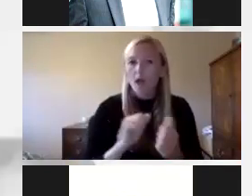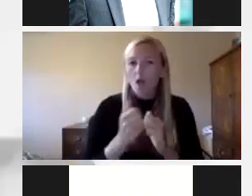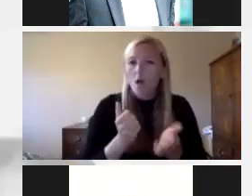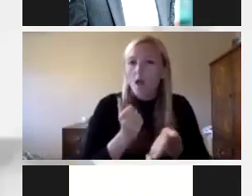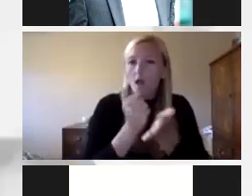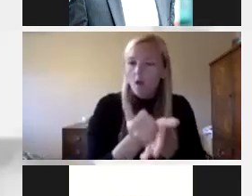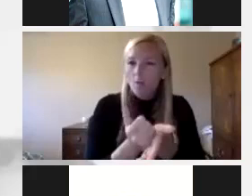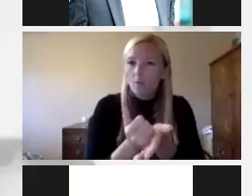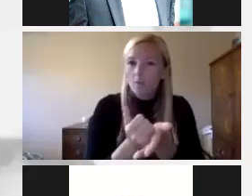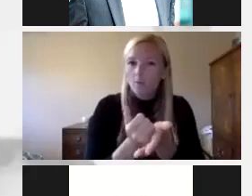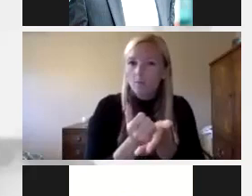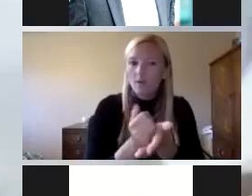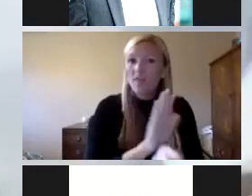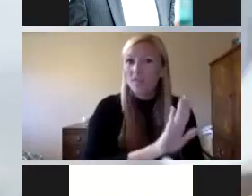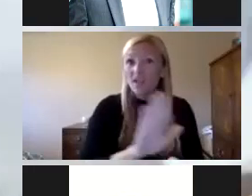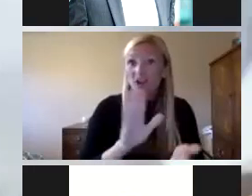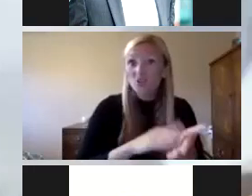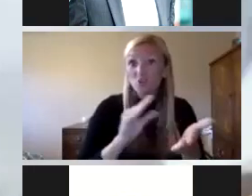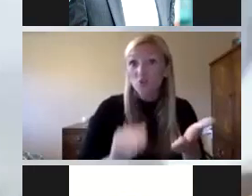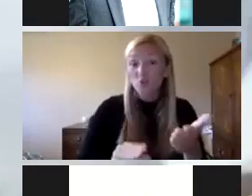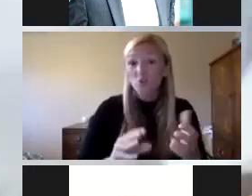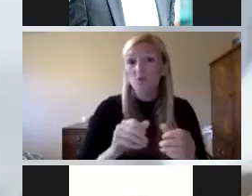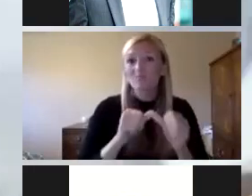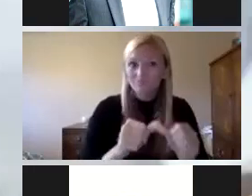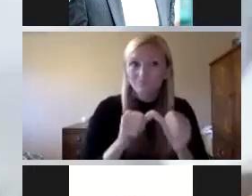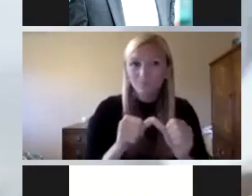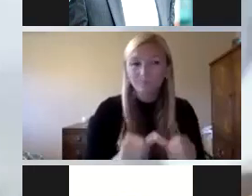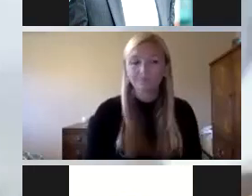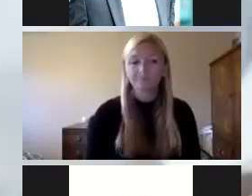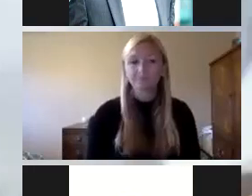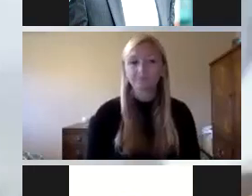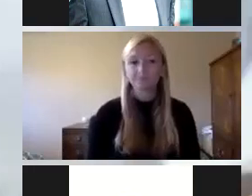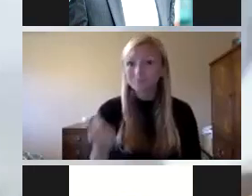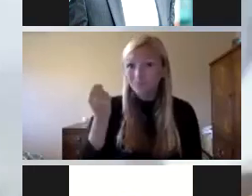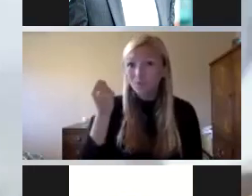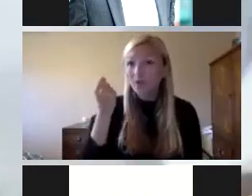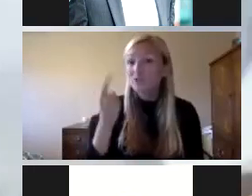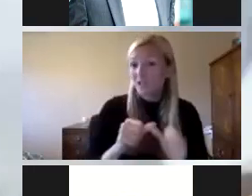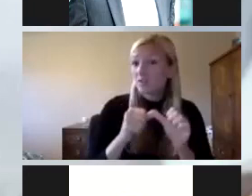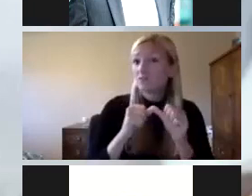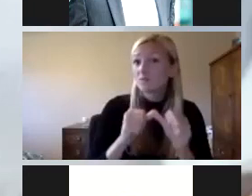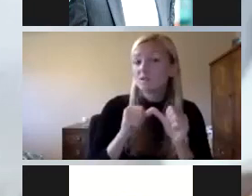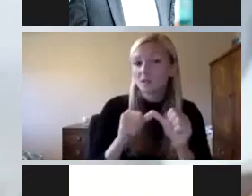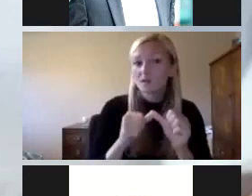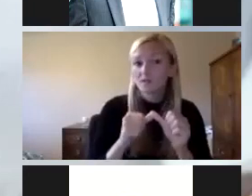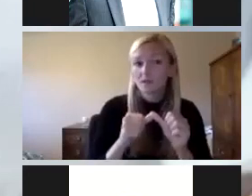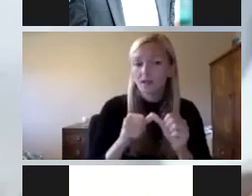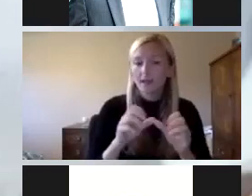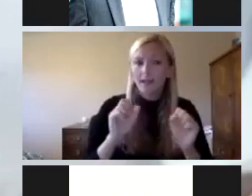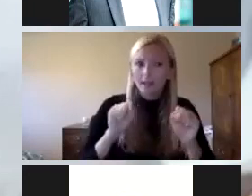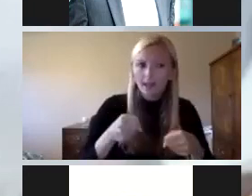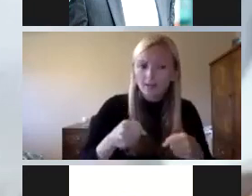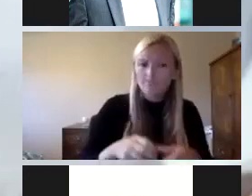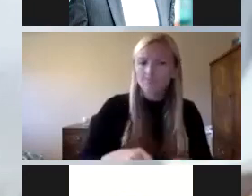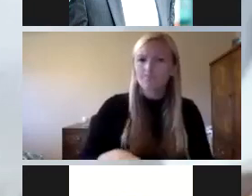clients and students become resilient? Well, understanding that resilience is the capacity to withstand and recover